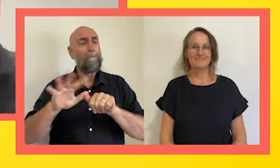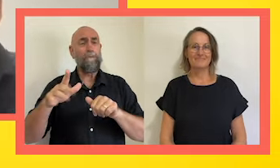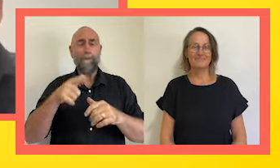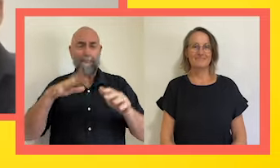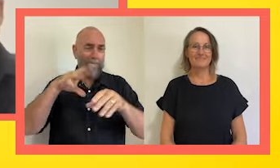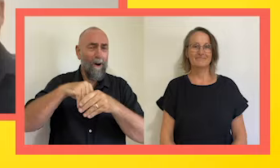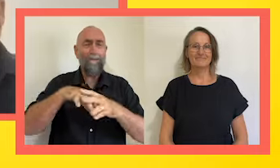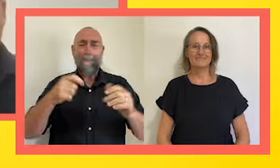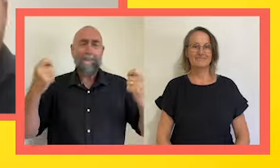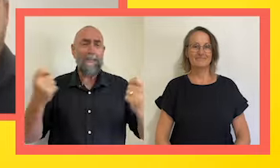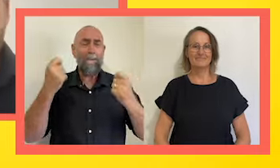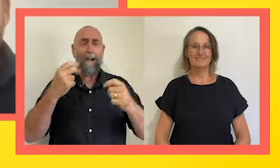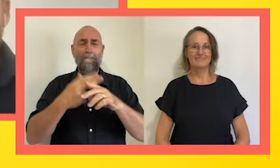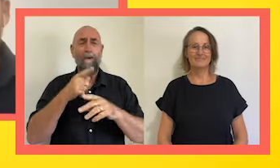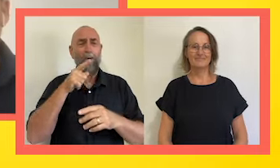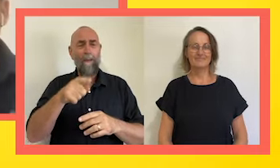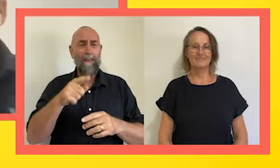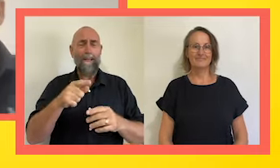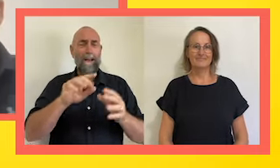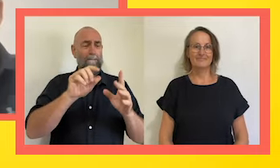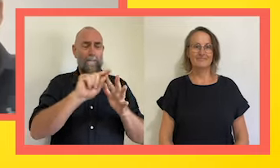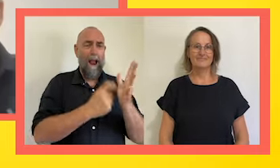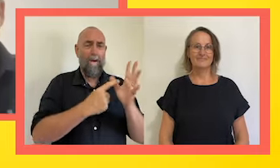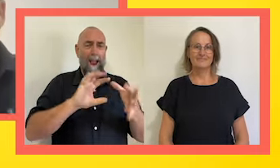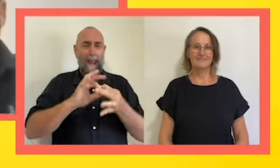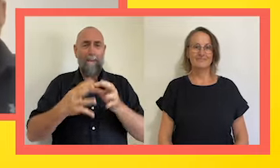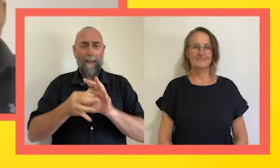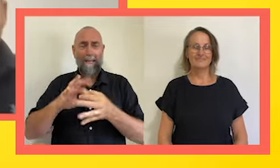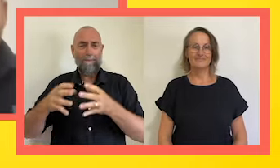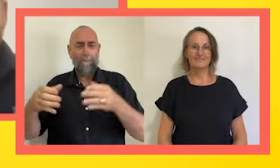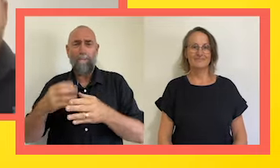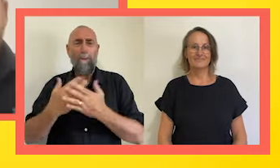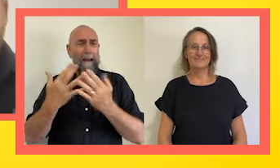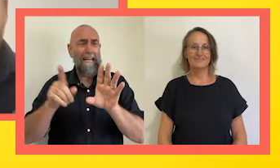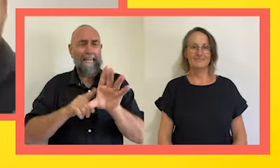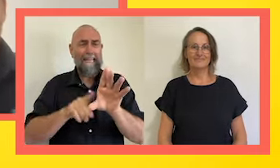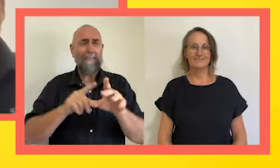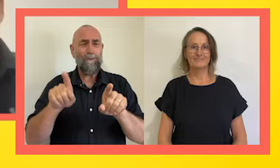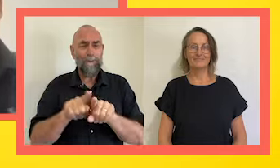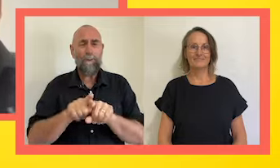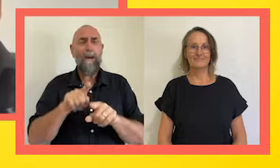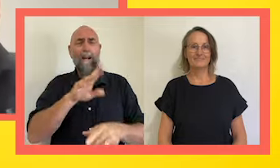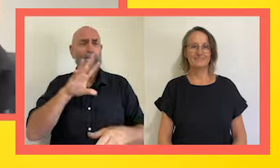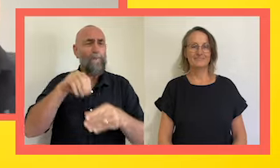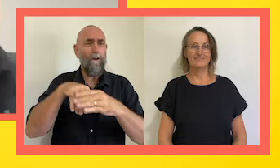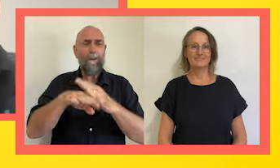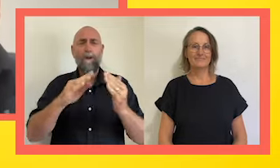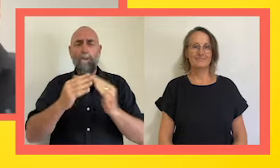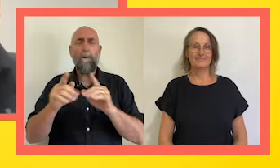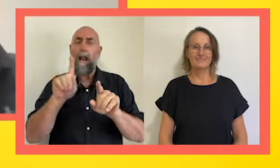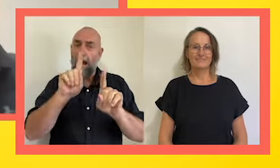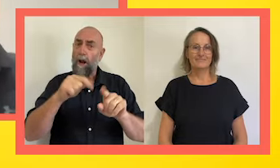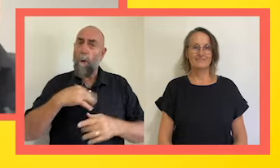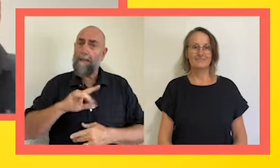the Paralympic movement for so many years into a different part of our community. I would also like to thank the listeners of our podcast.